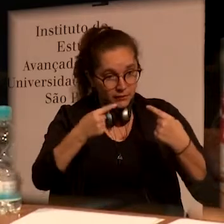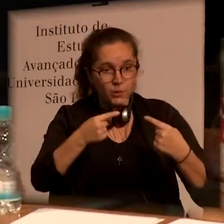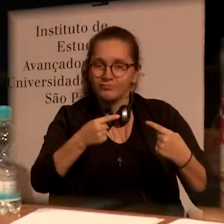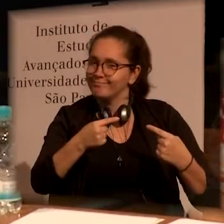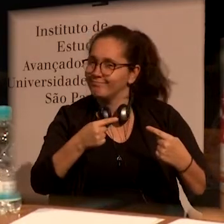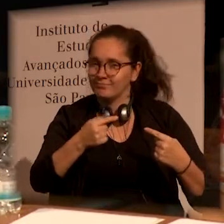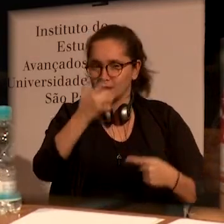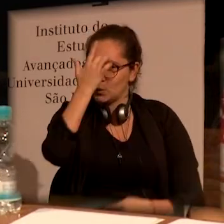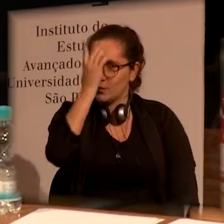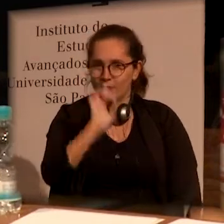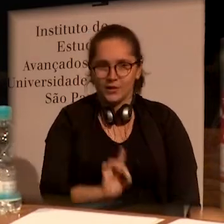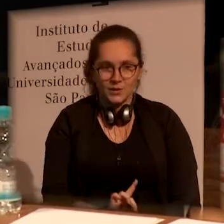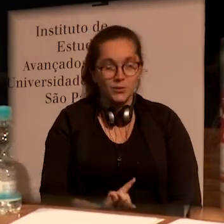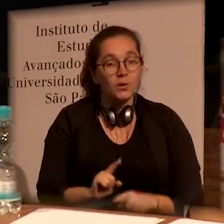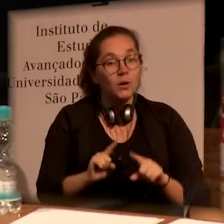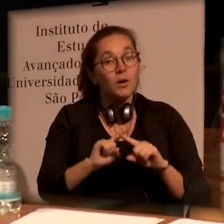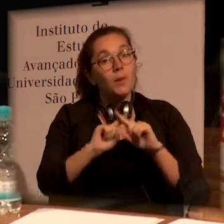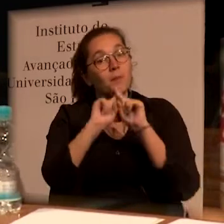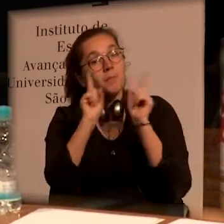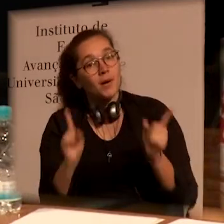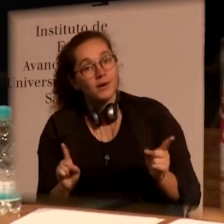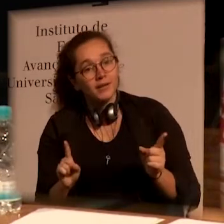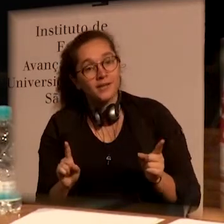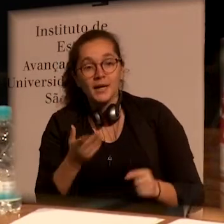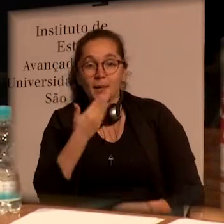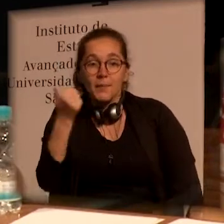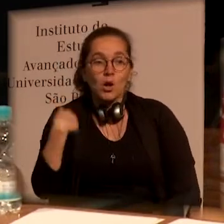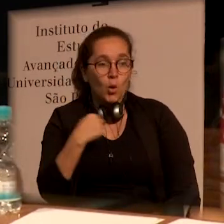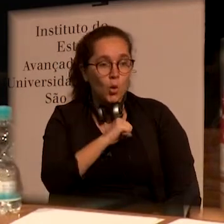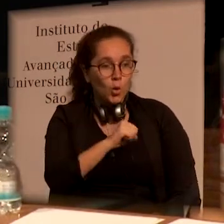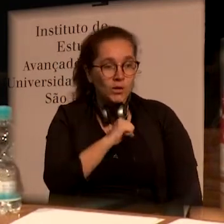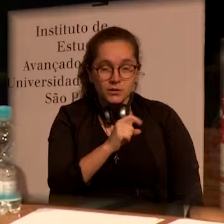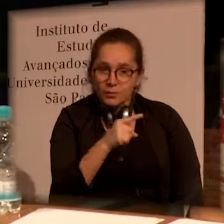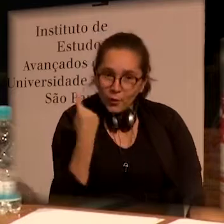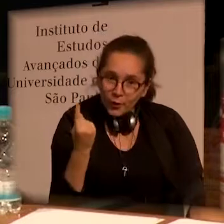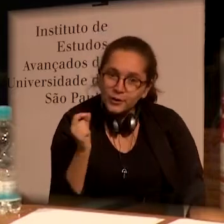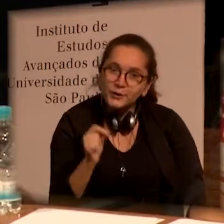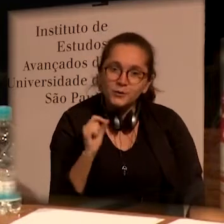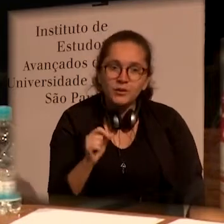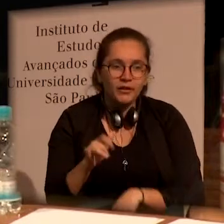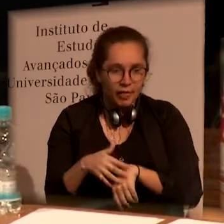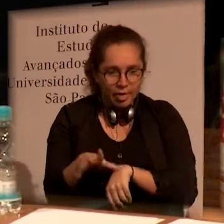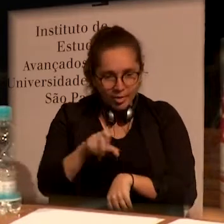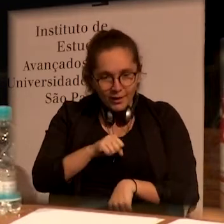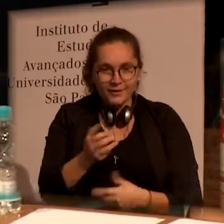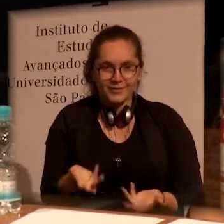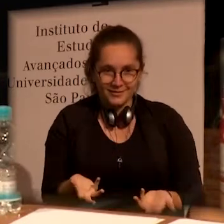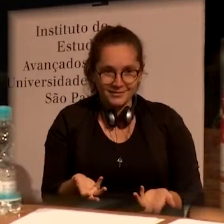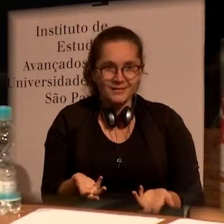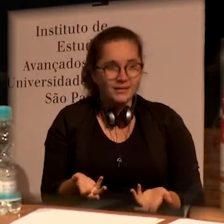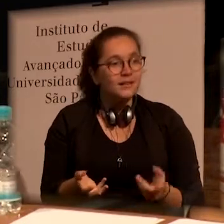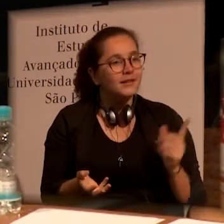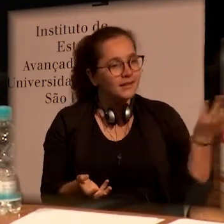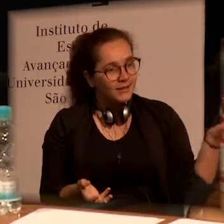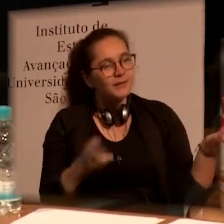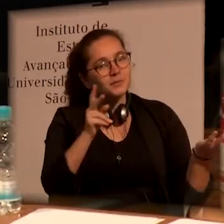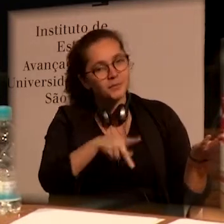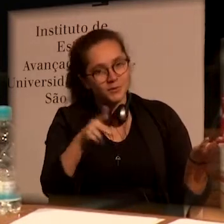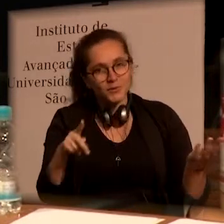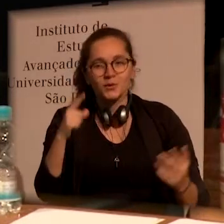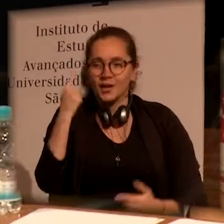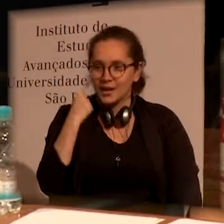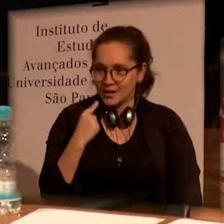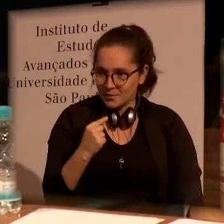challenge. It's not easy. But it's better to die of infract than of boredom.